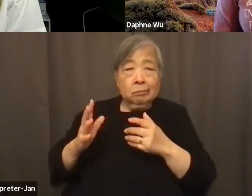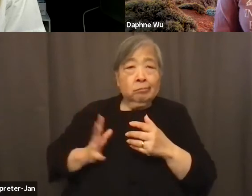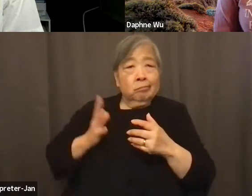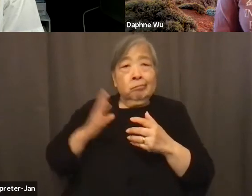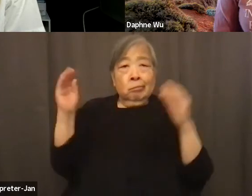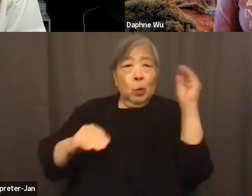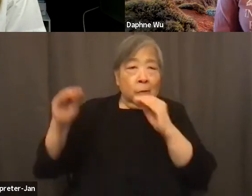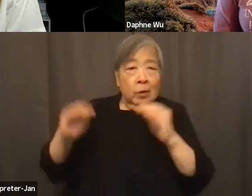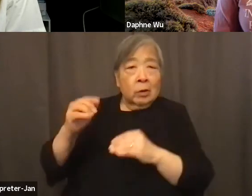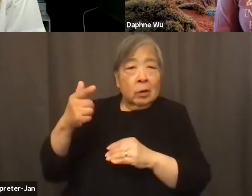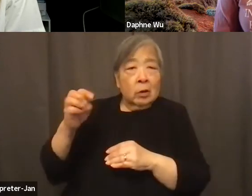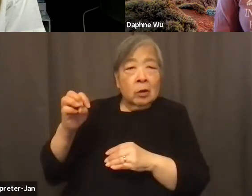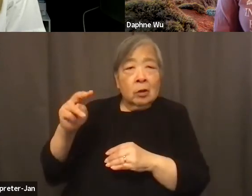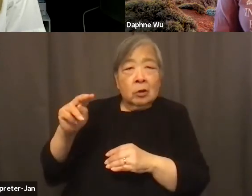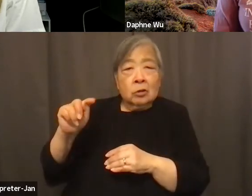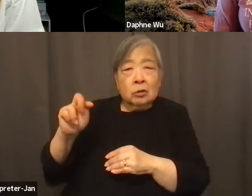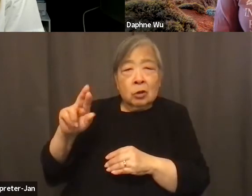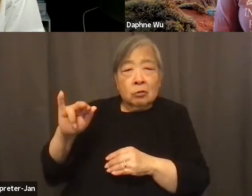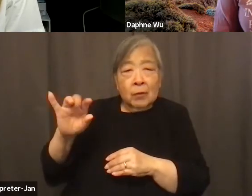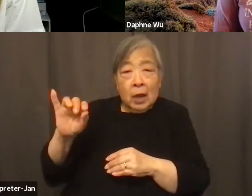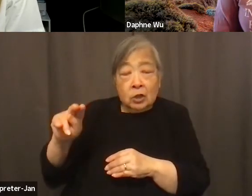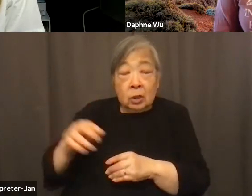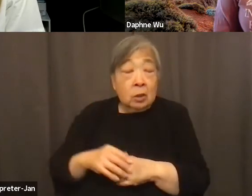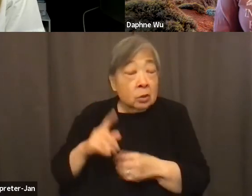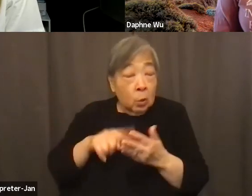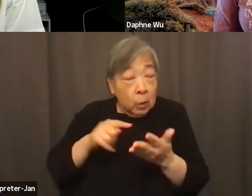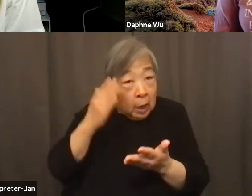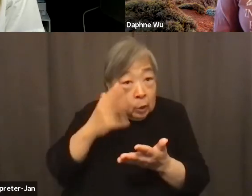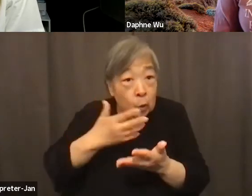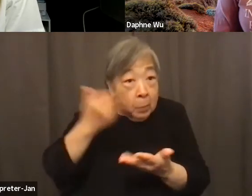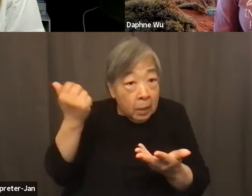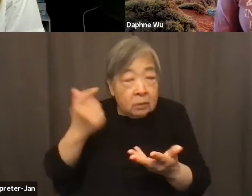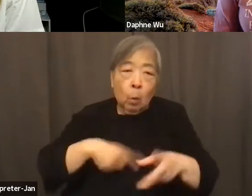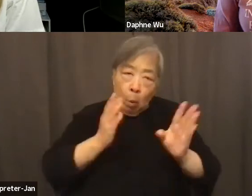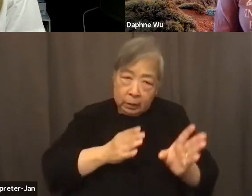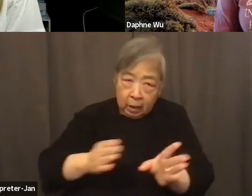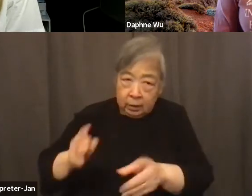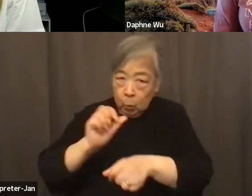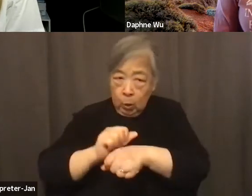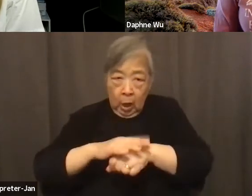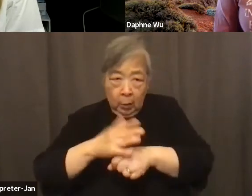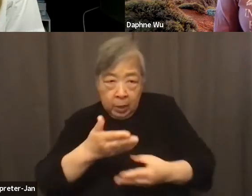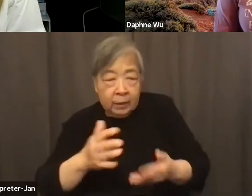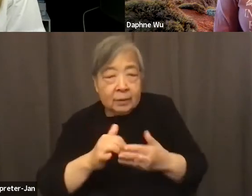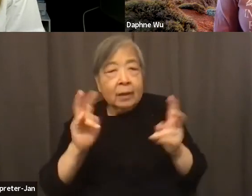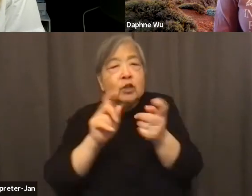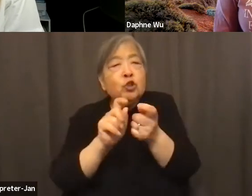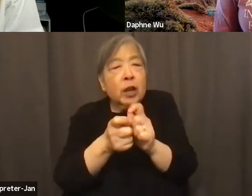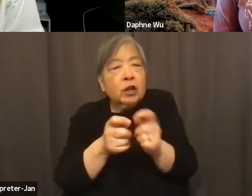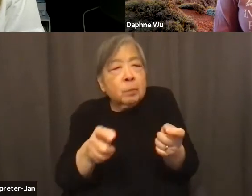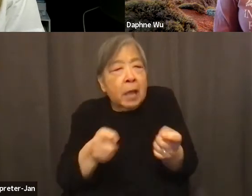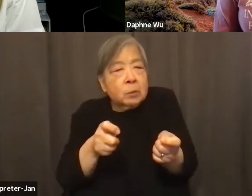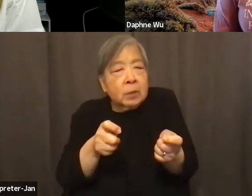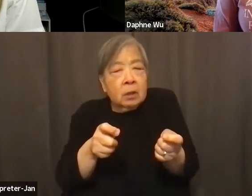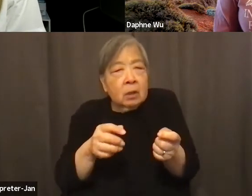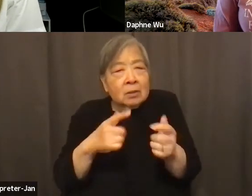you know, I took what I knew best and like organizing and working on things like change management, just basically